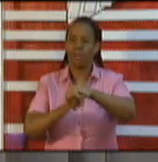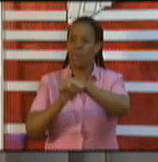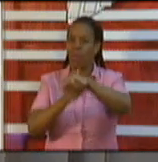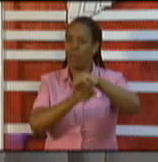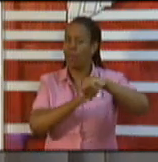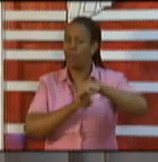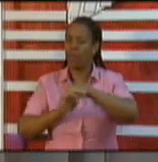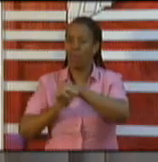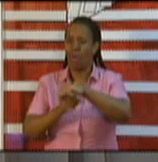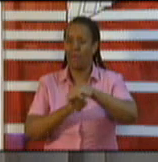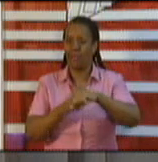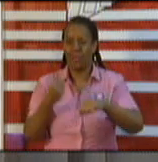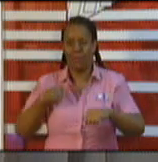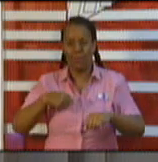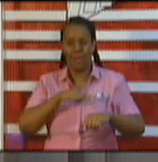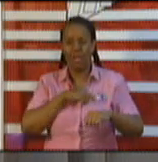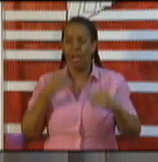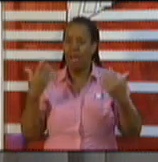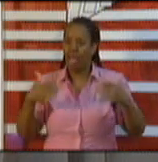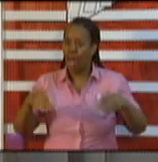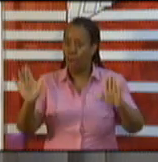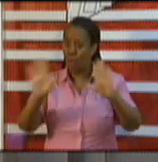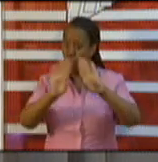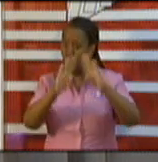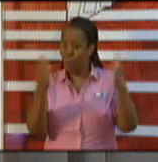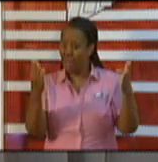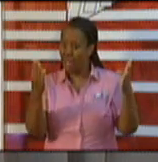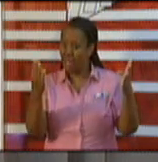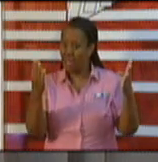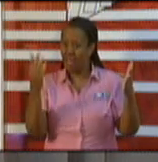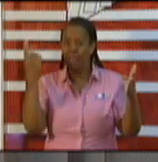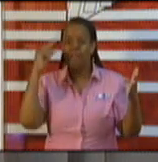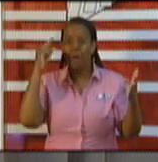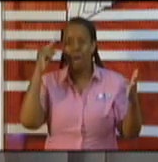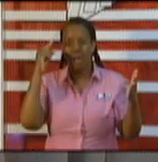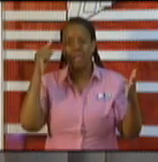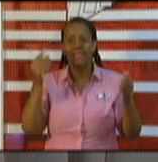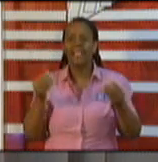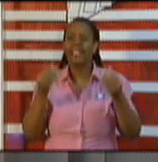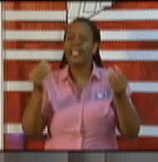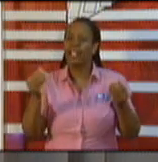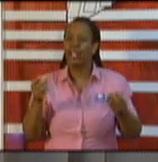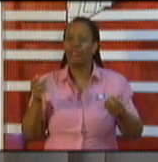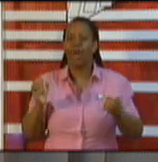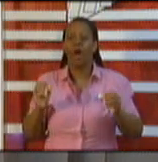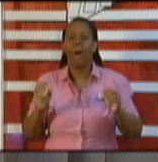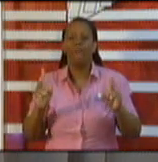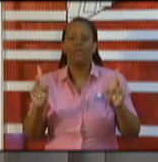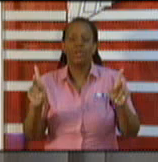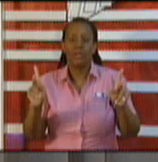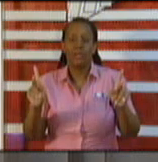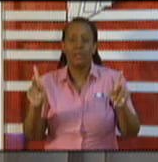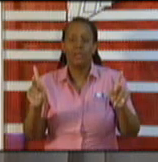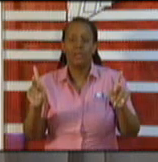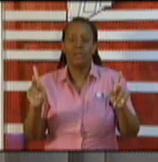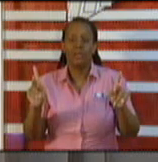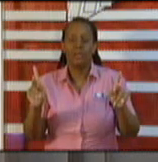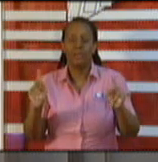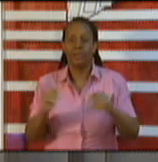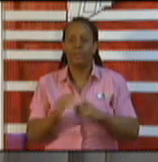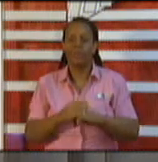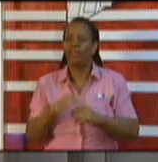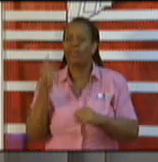another opportunity, not so much only to the bar owners and operators, but more so the patrons and the persons